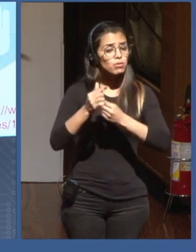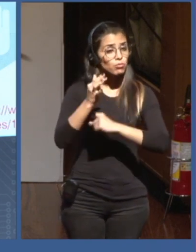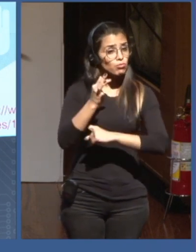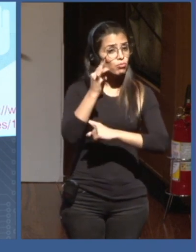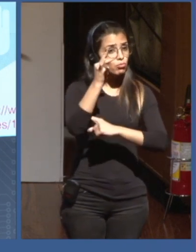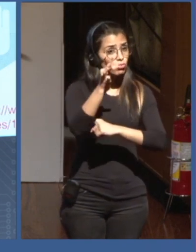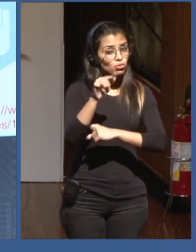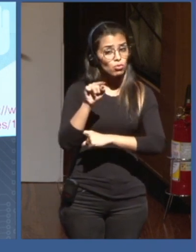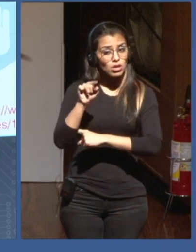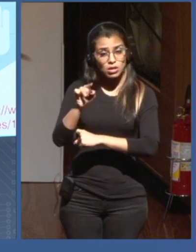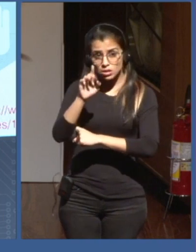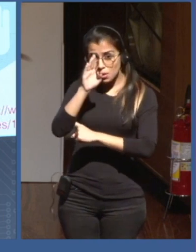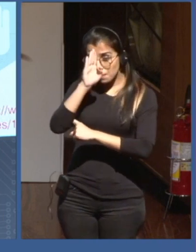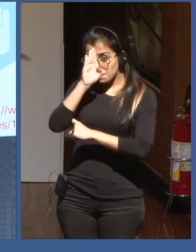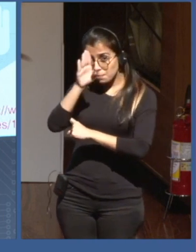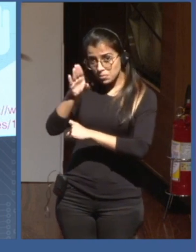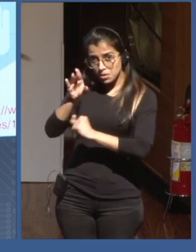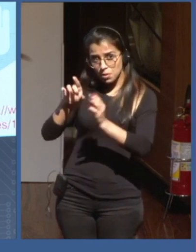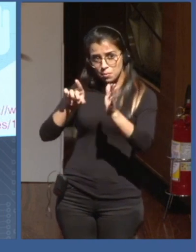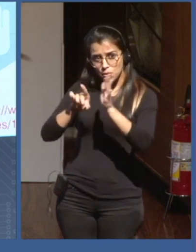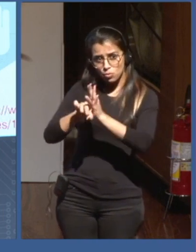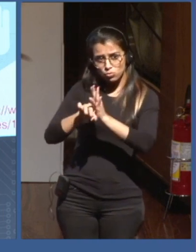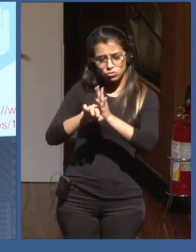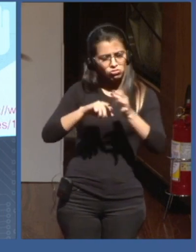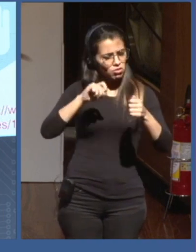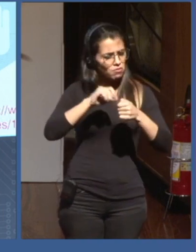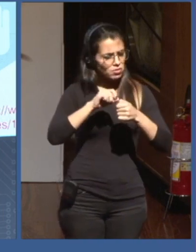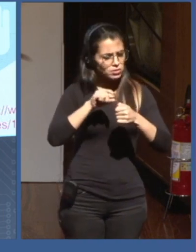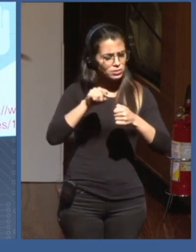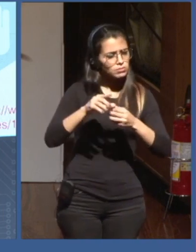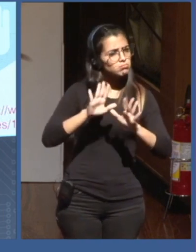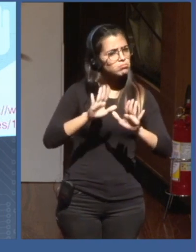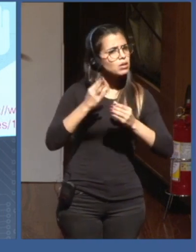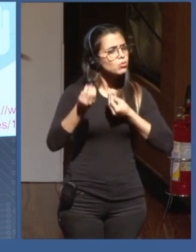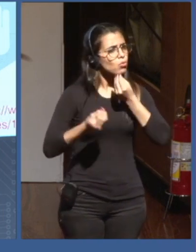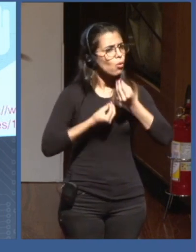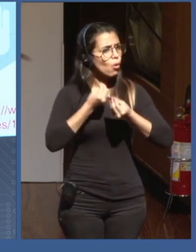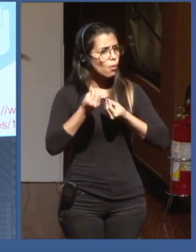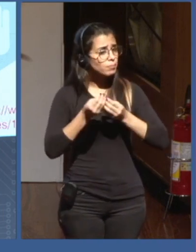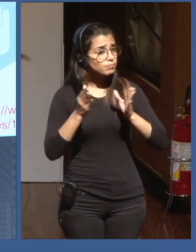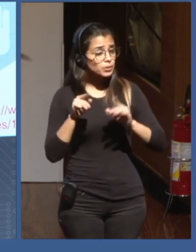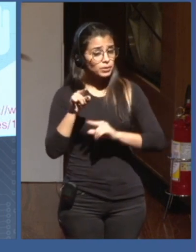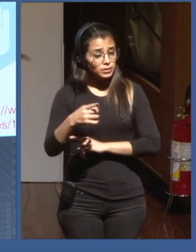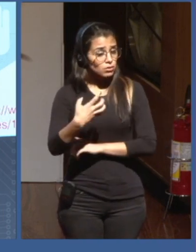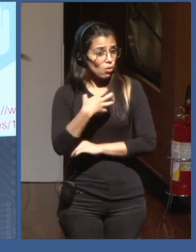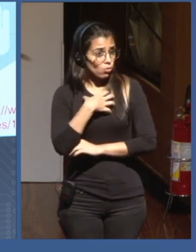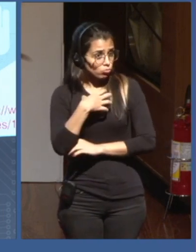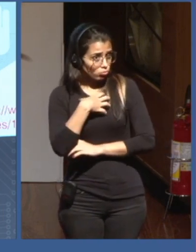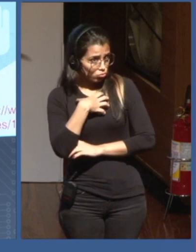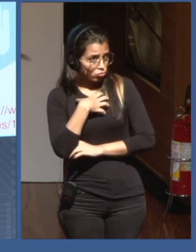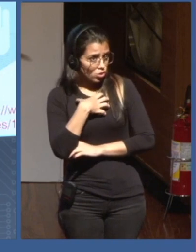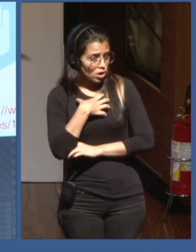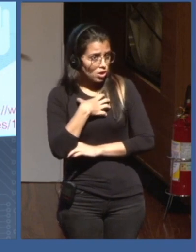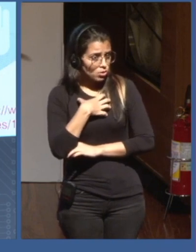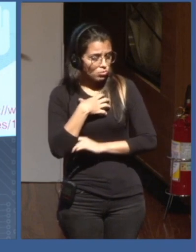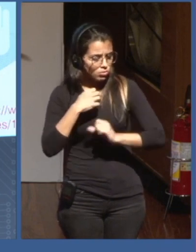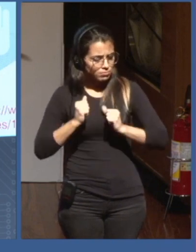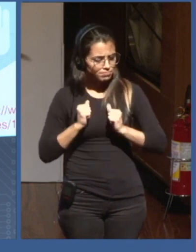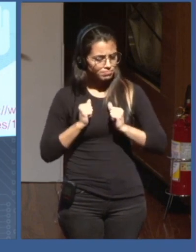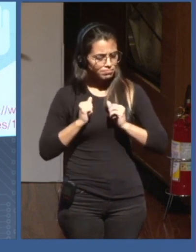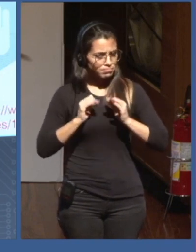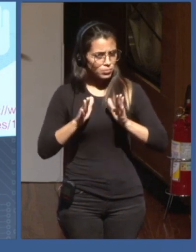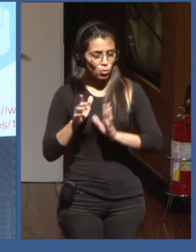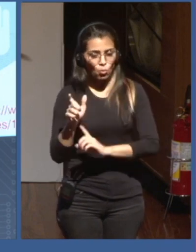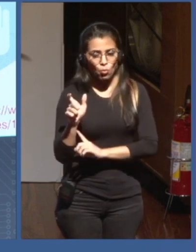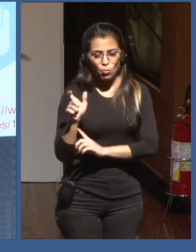one way is this approach that we've been promoting for a couple of years called the open algorithms approach. So, the